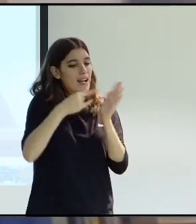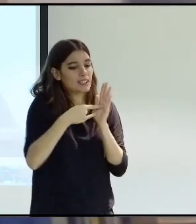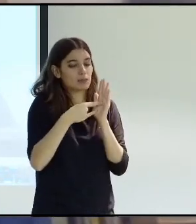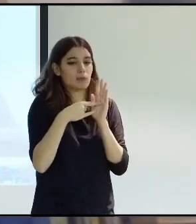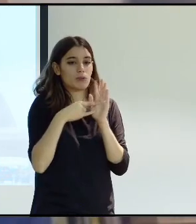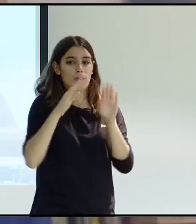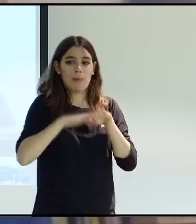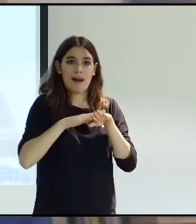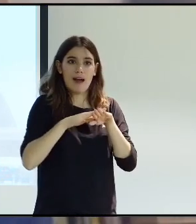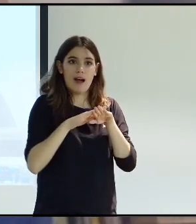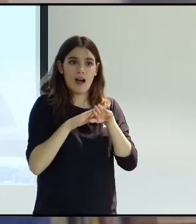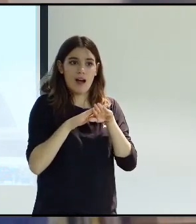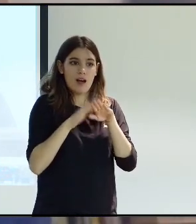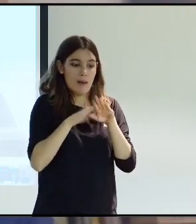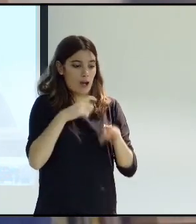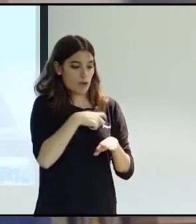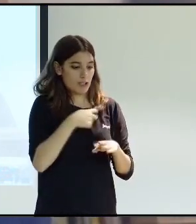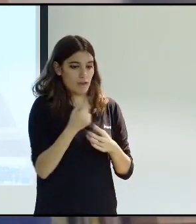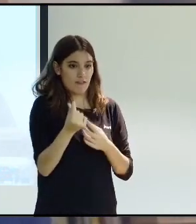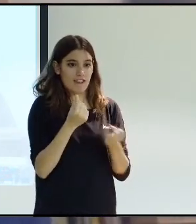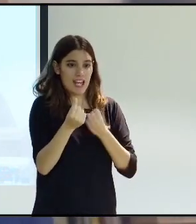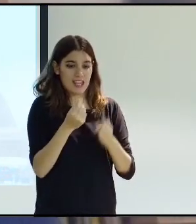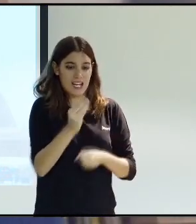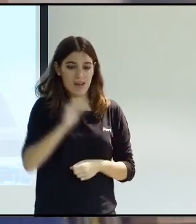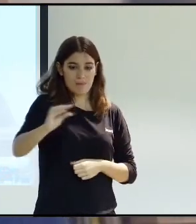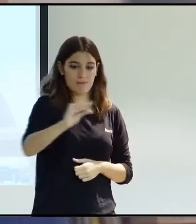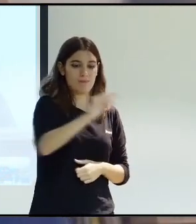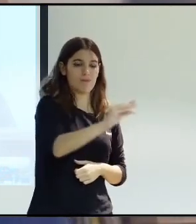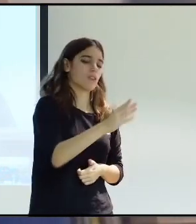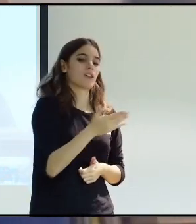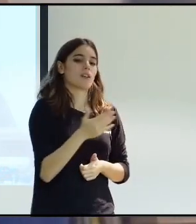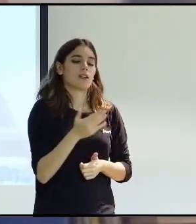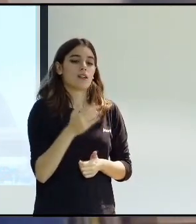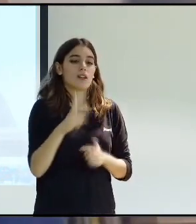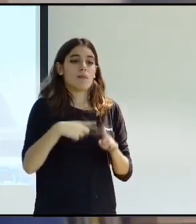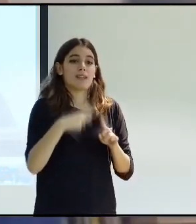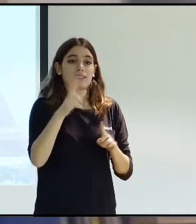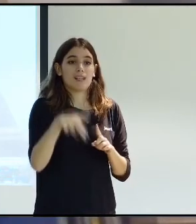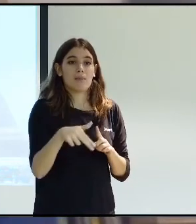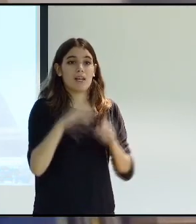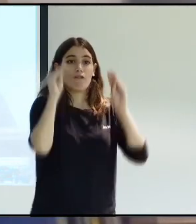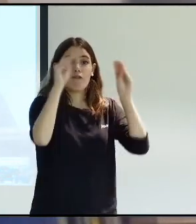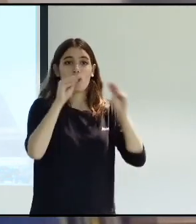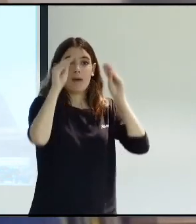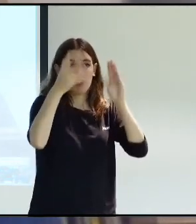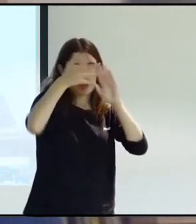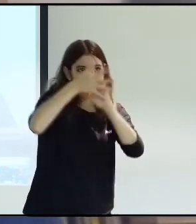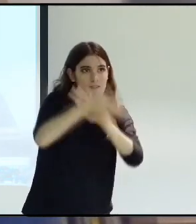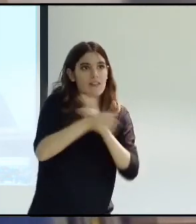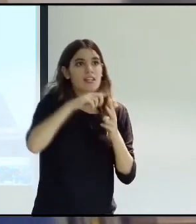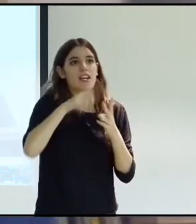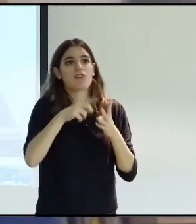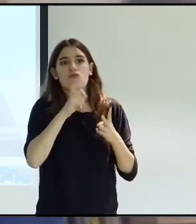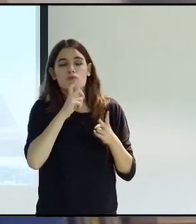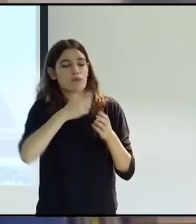there are mechanisms determined in order to render these services. And they